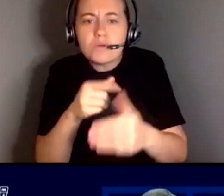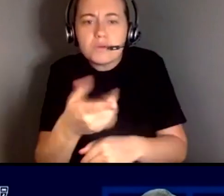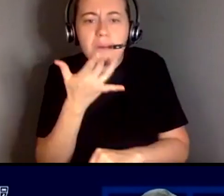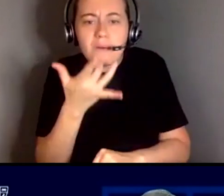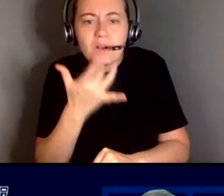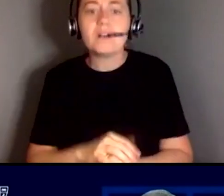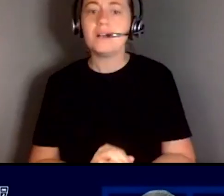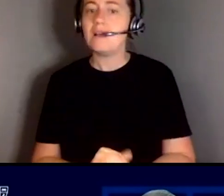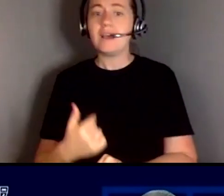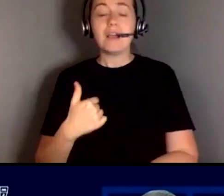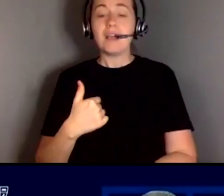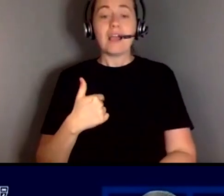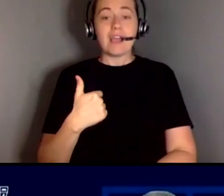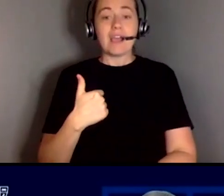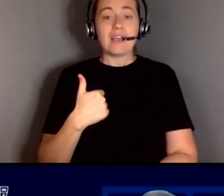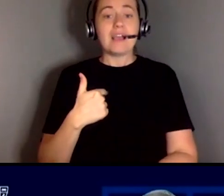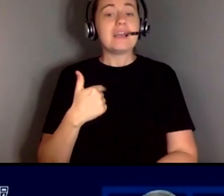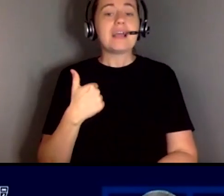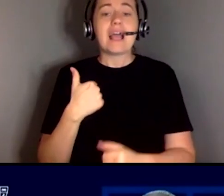know just ask